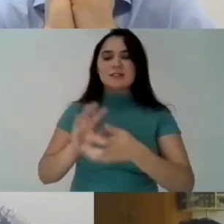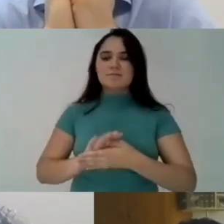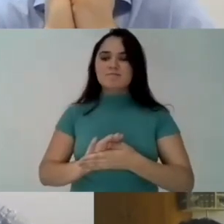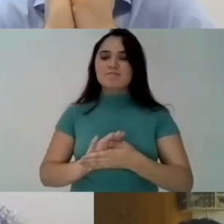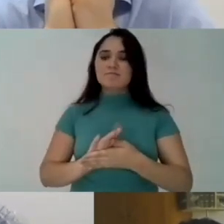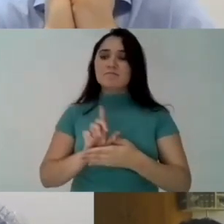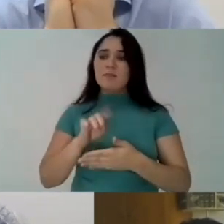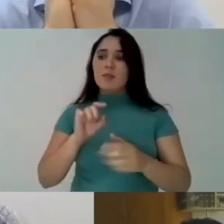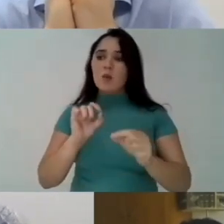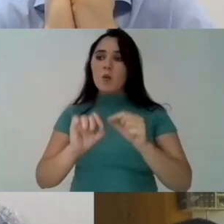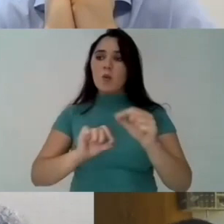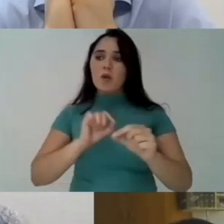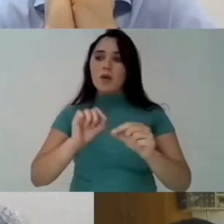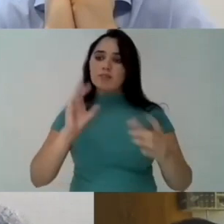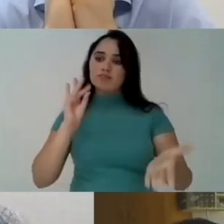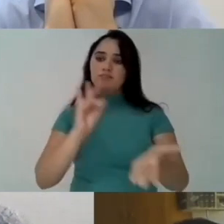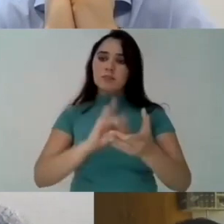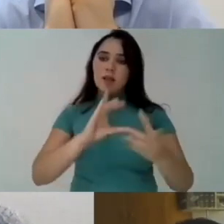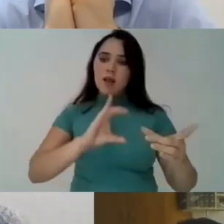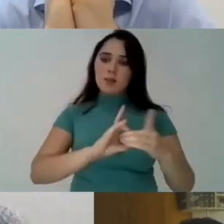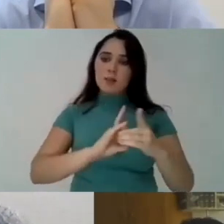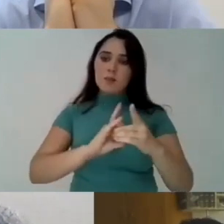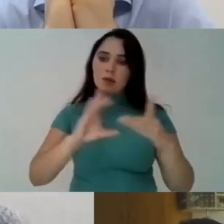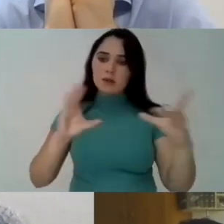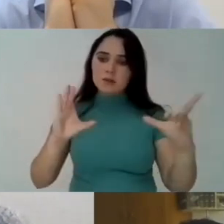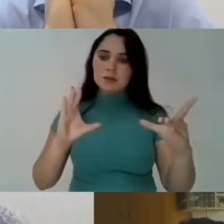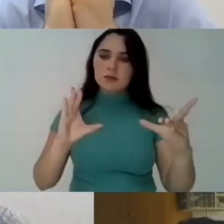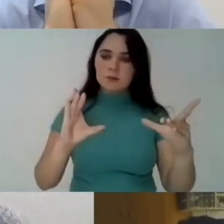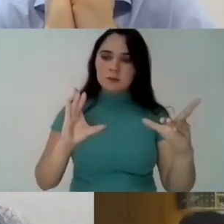return of the democracy